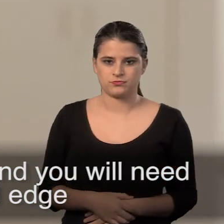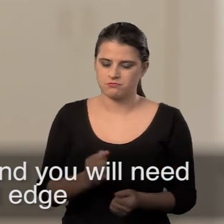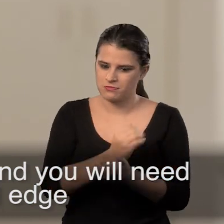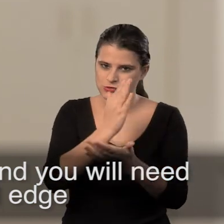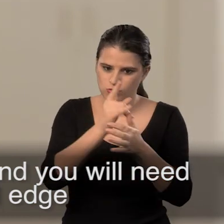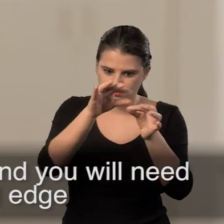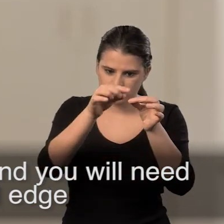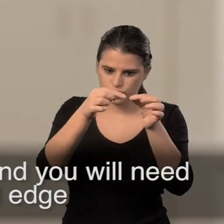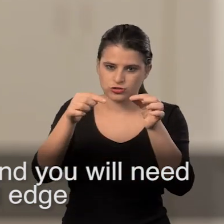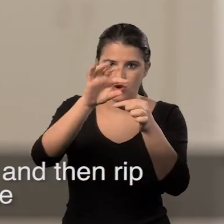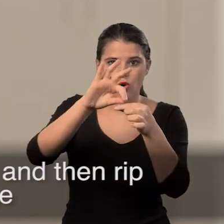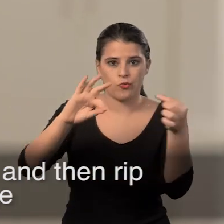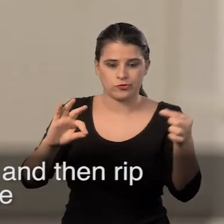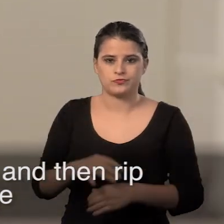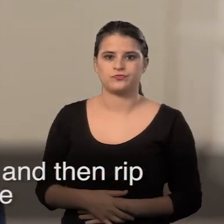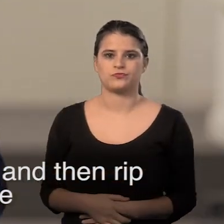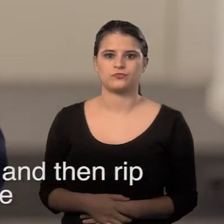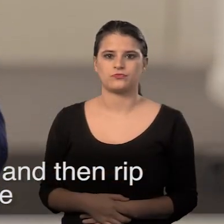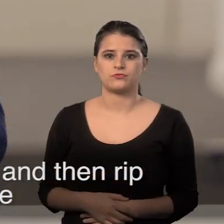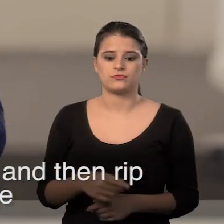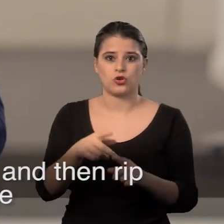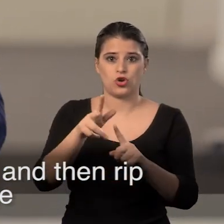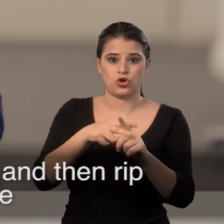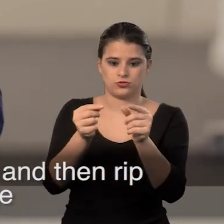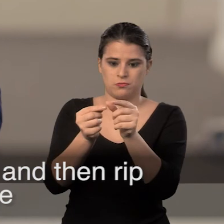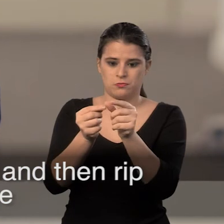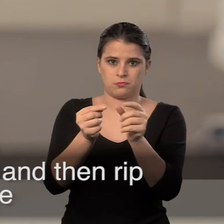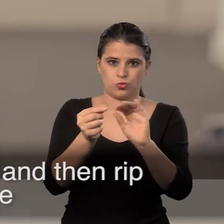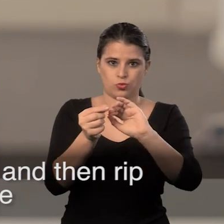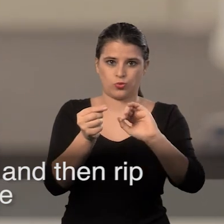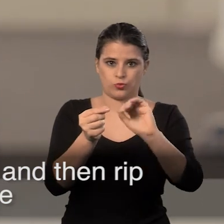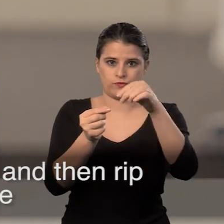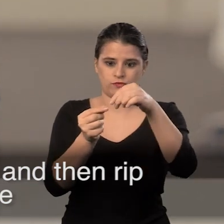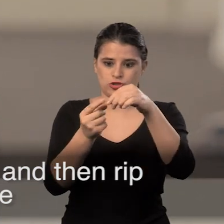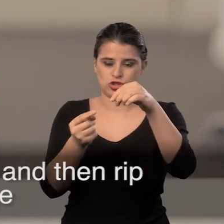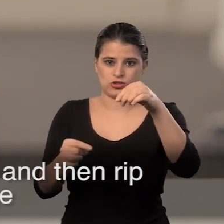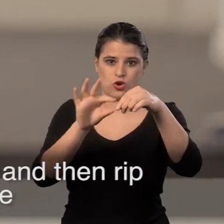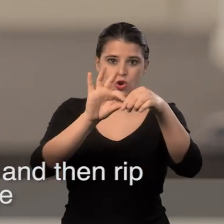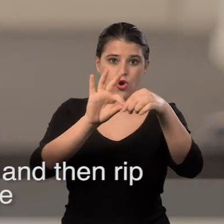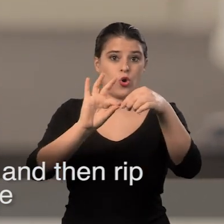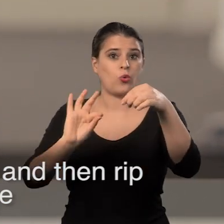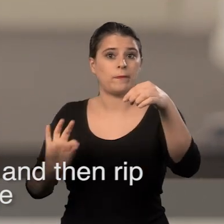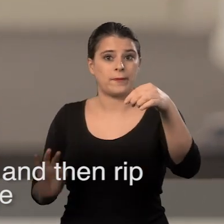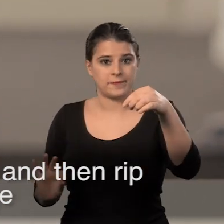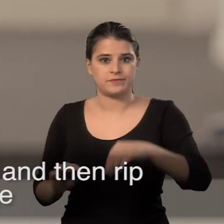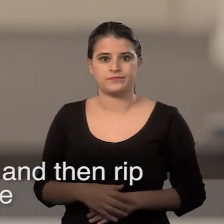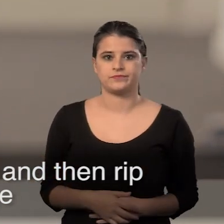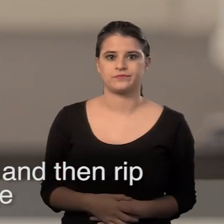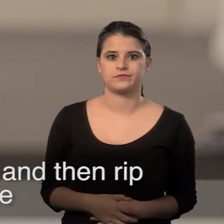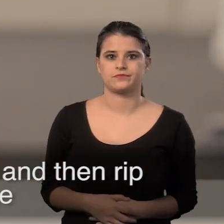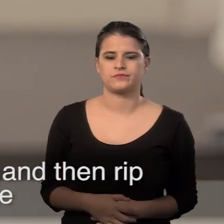serrated edge. You move the condom to one side and then rip it using that serrated edge.